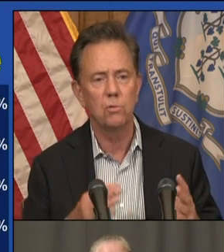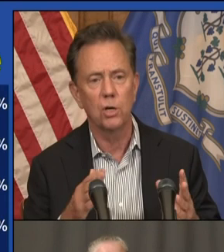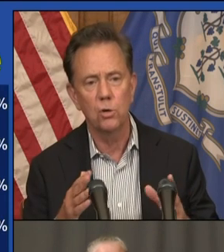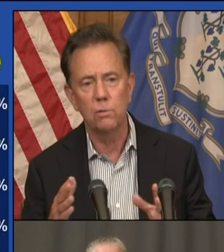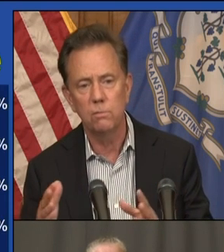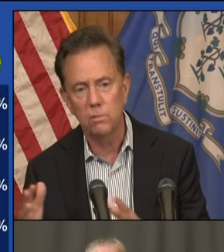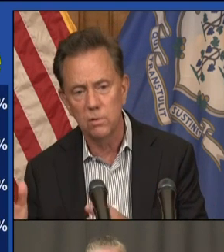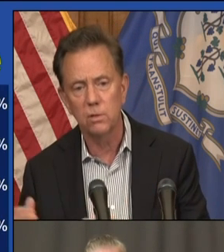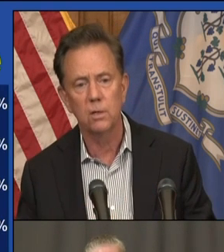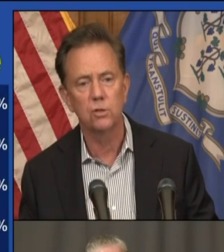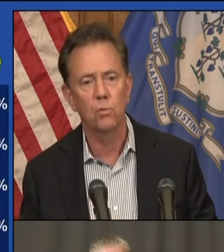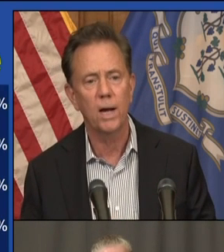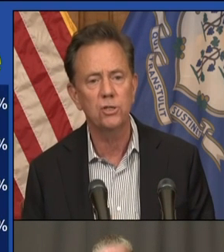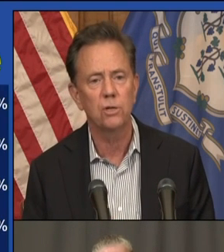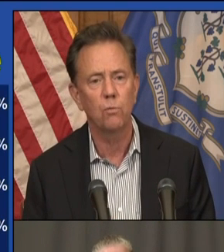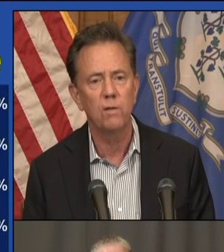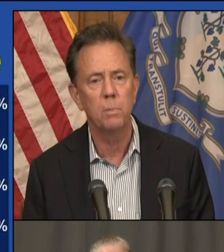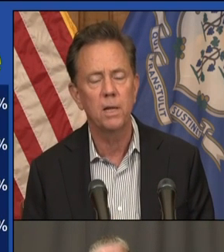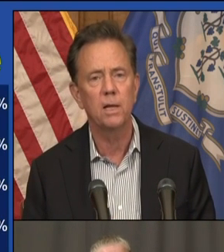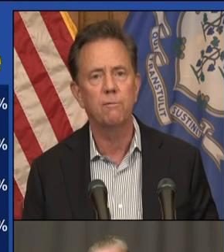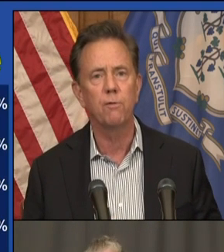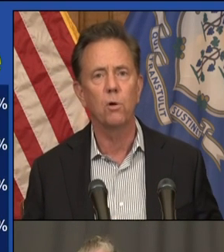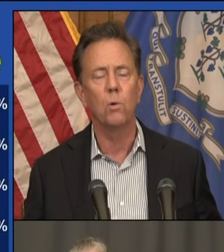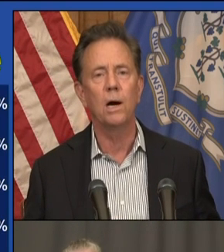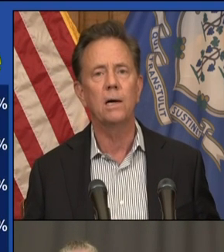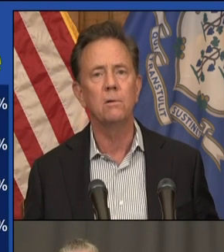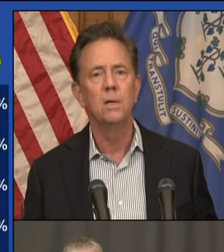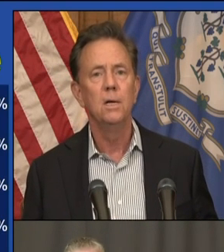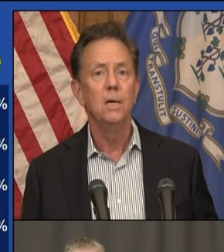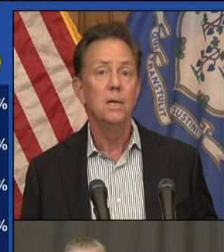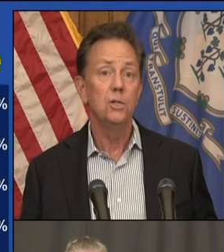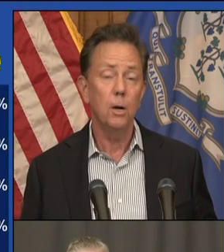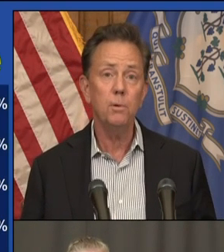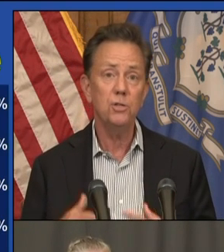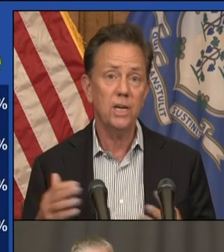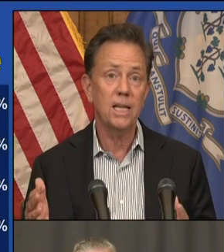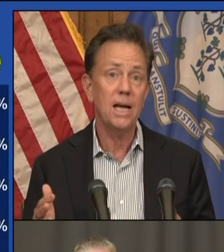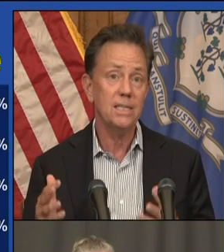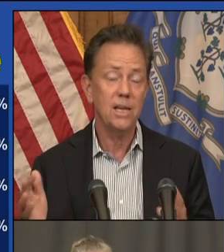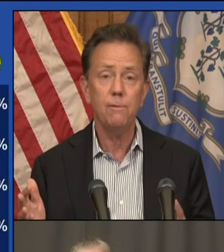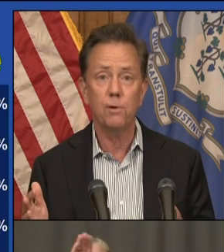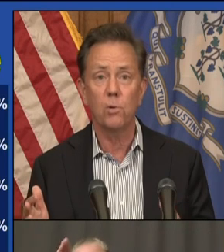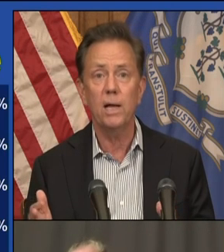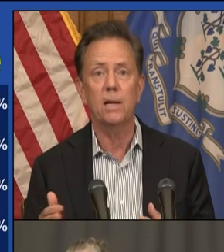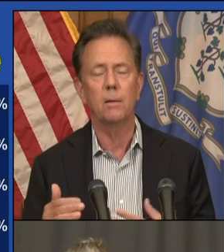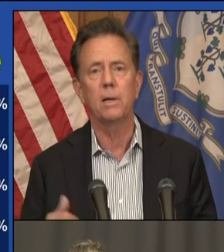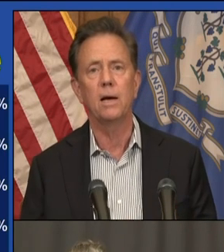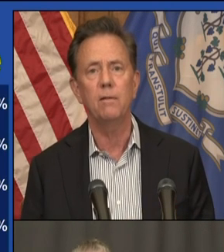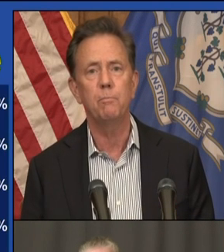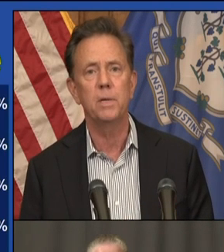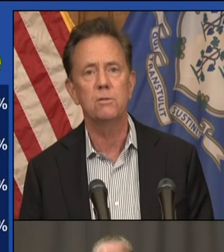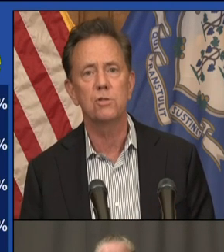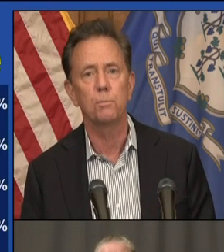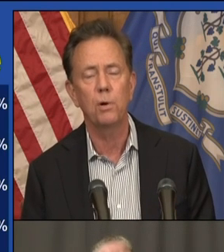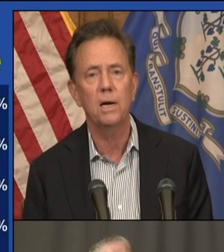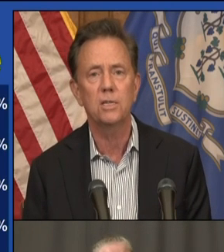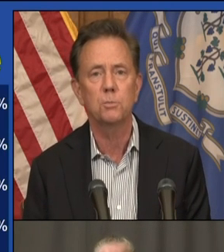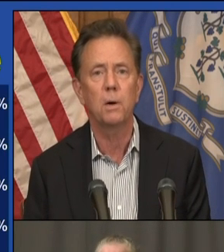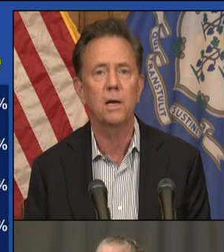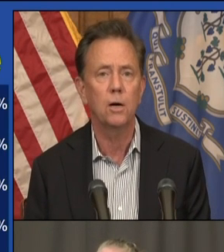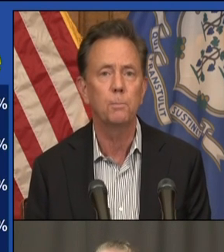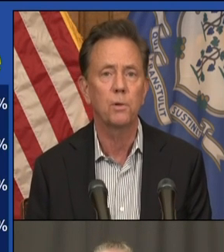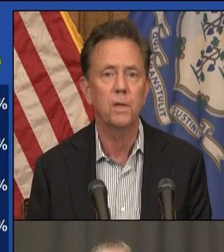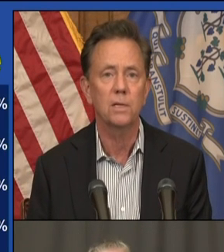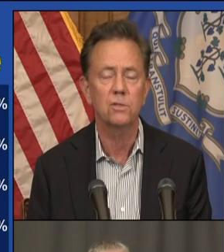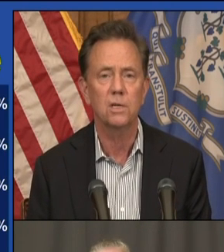shows you the good direction we've been in for a while. Numbers you cannot take for granted. I mean, I've been surprised